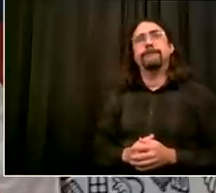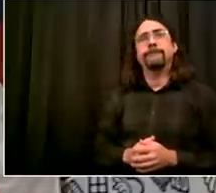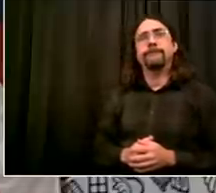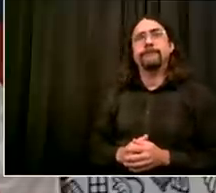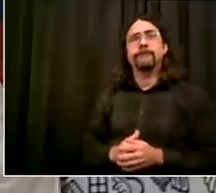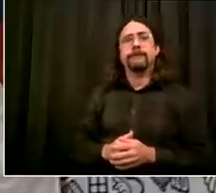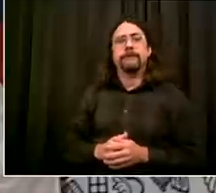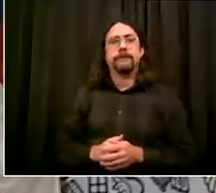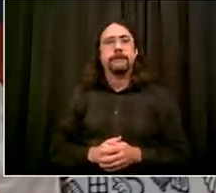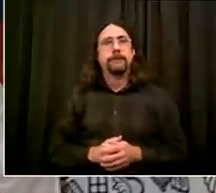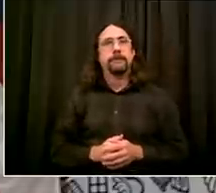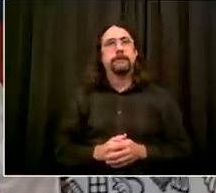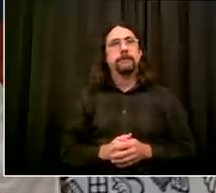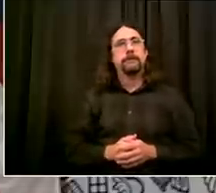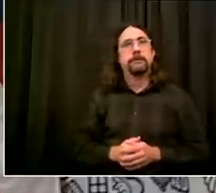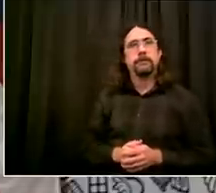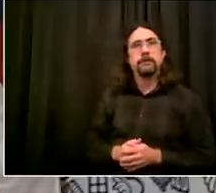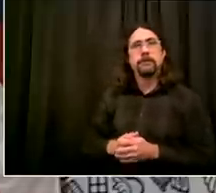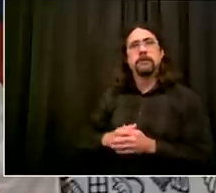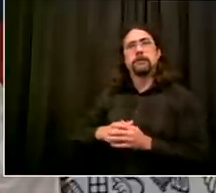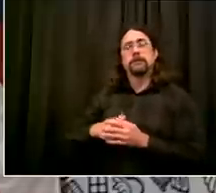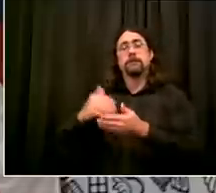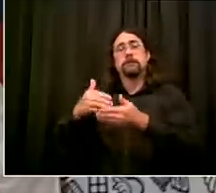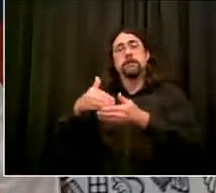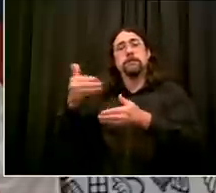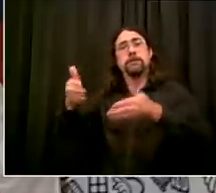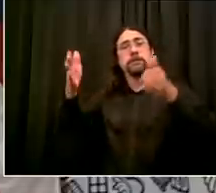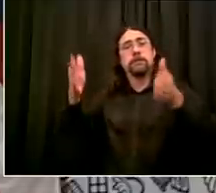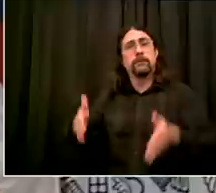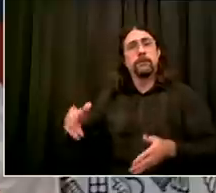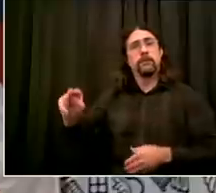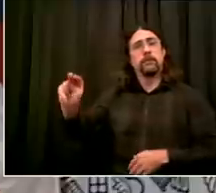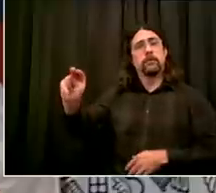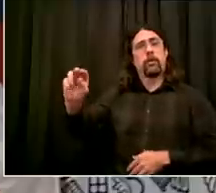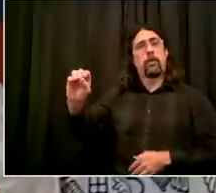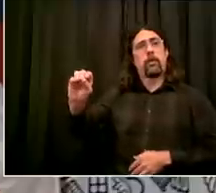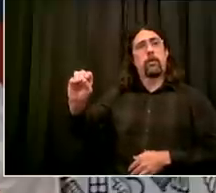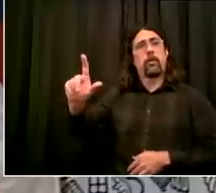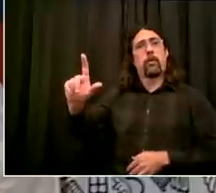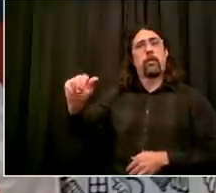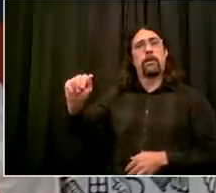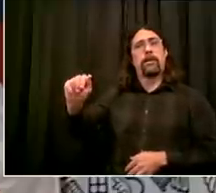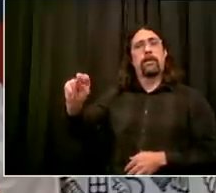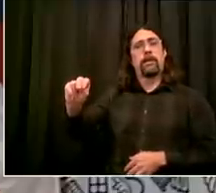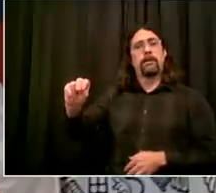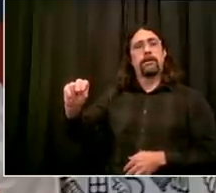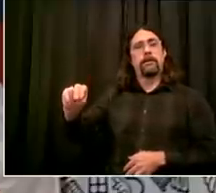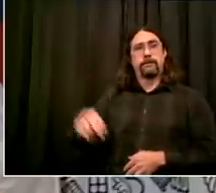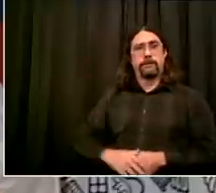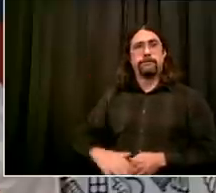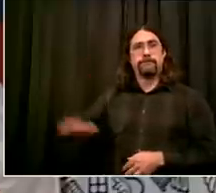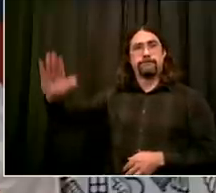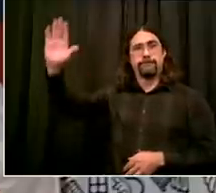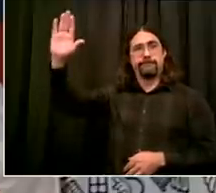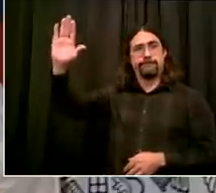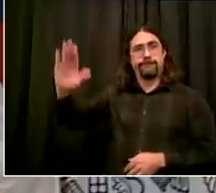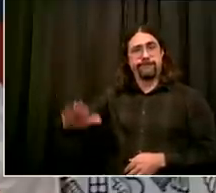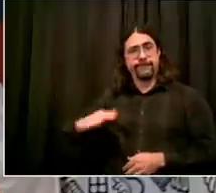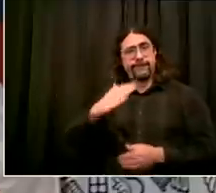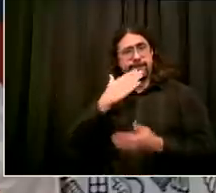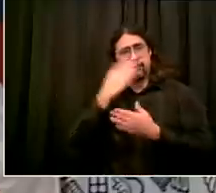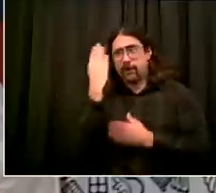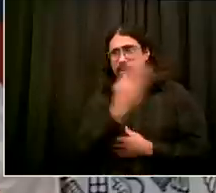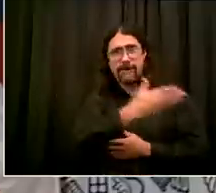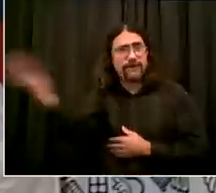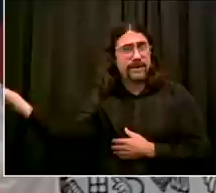york post uh good morning everyone is this on yes you are nolan how you doing i'm all right in